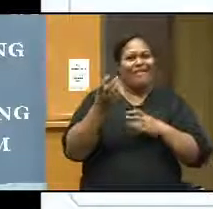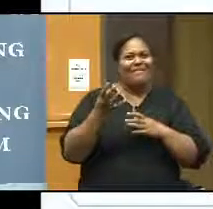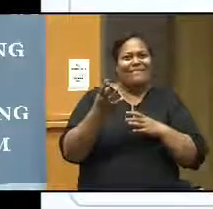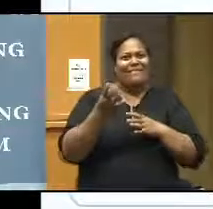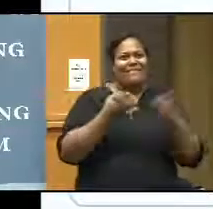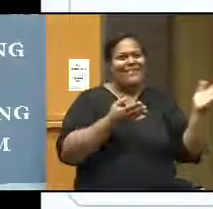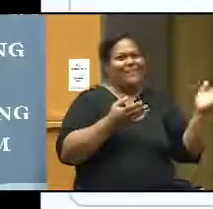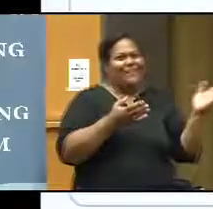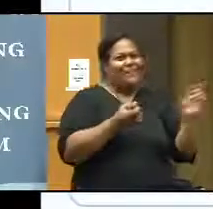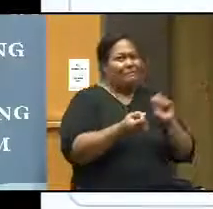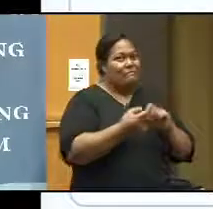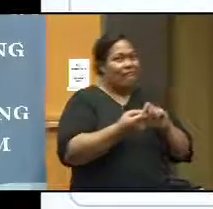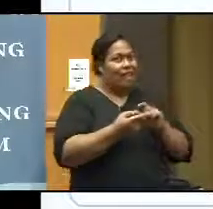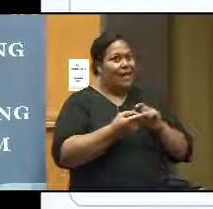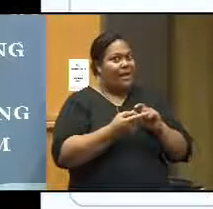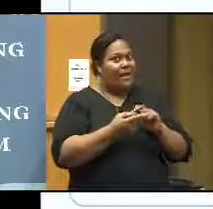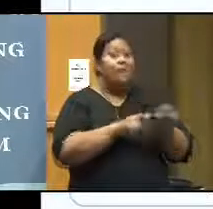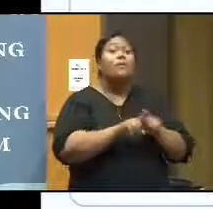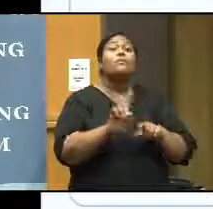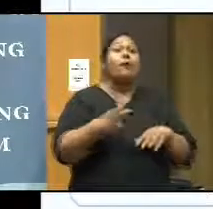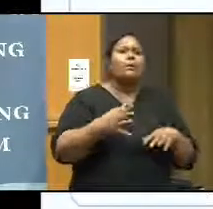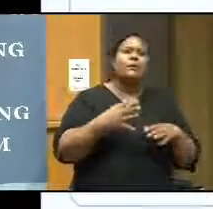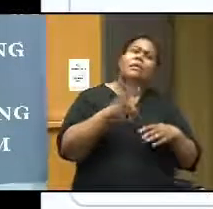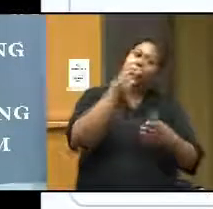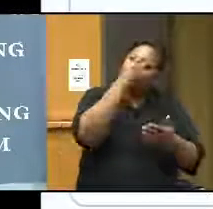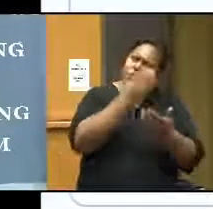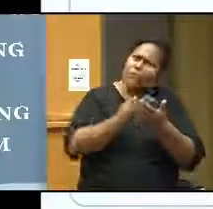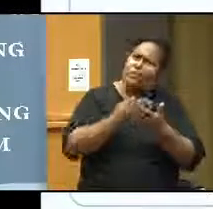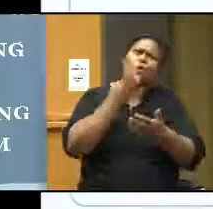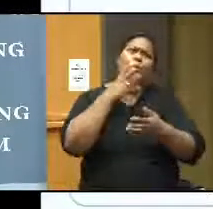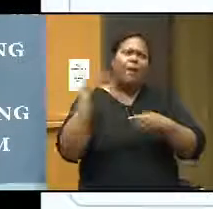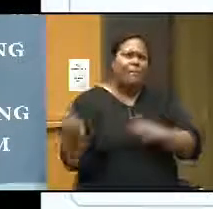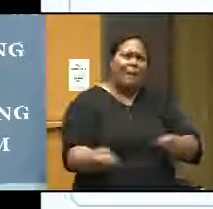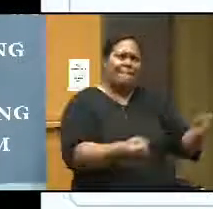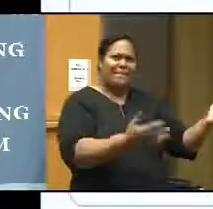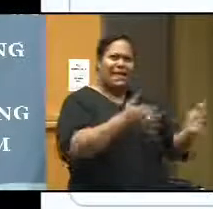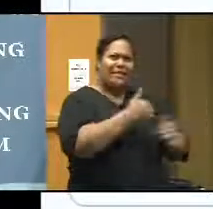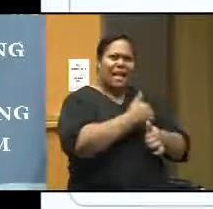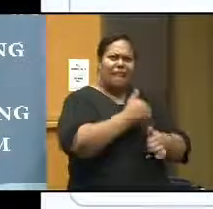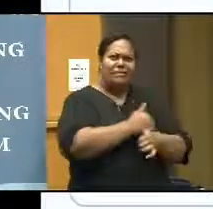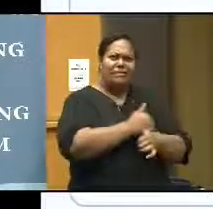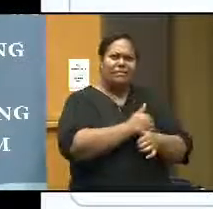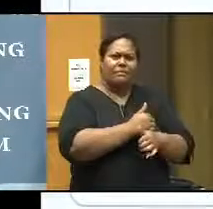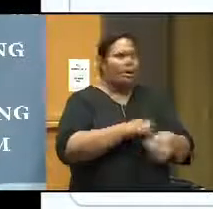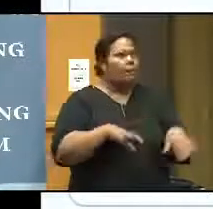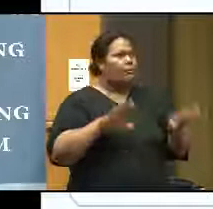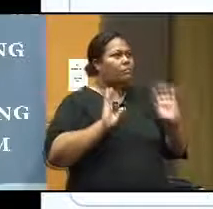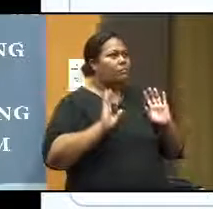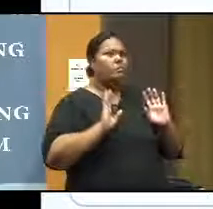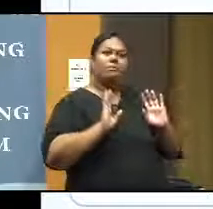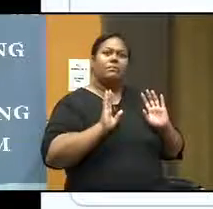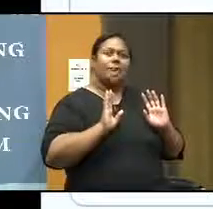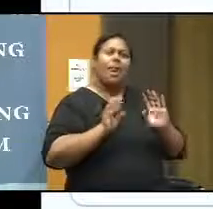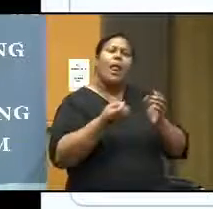this feedback is also very useful. Acknowledgement. Some of the students, after submitting the assignment, they might enquire you. Okay? We can see that, well, the Moodle assignment